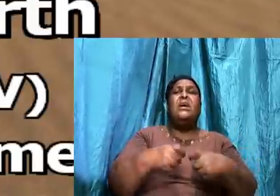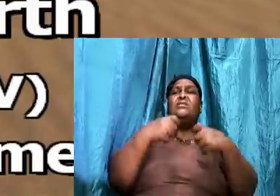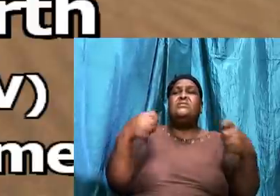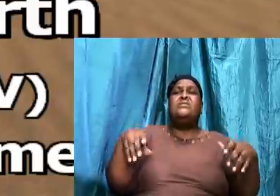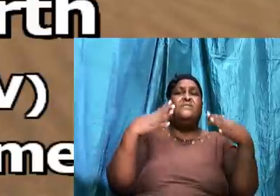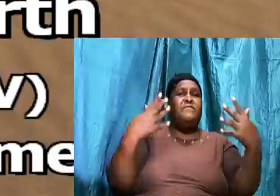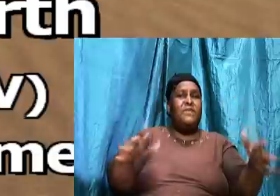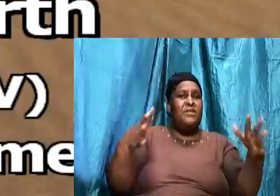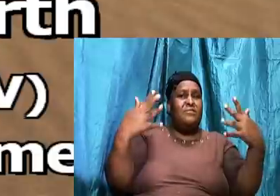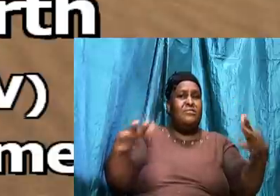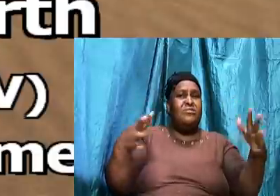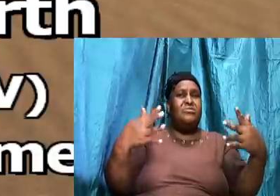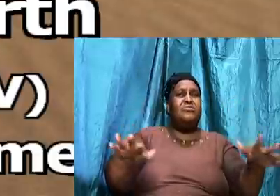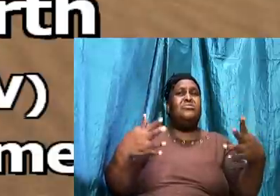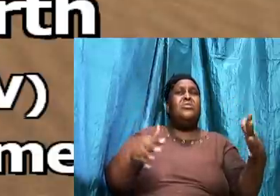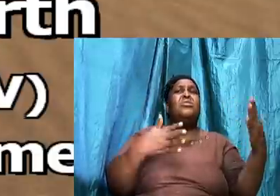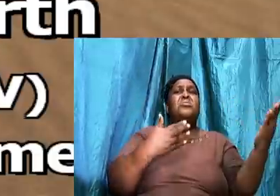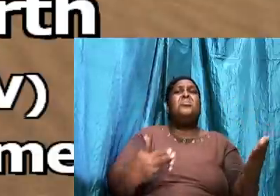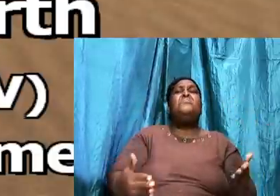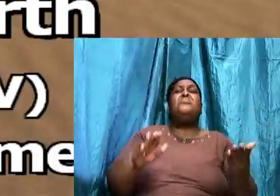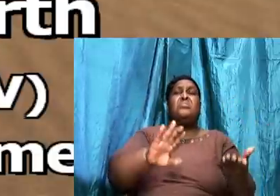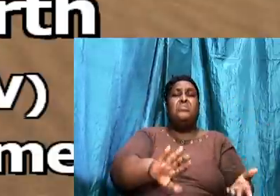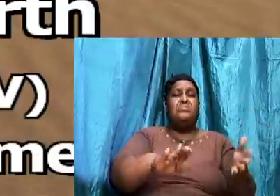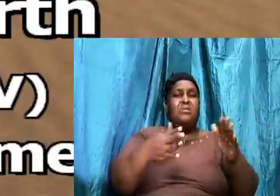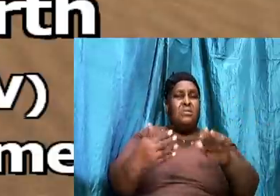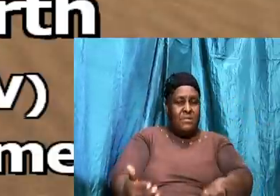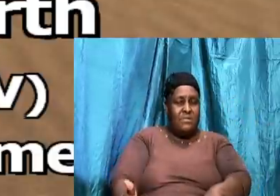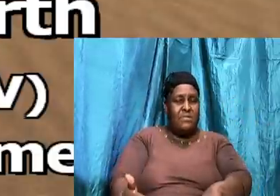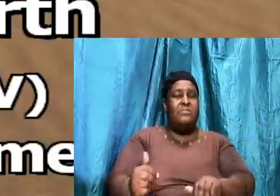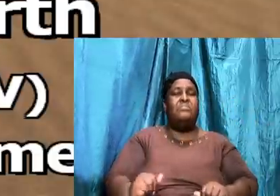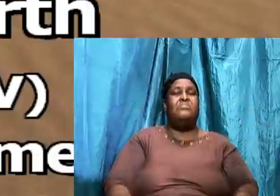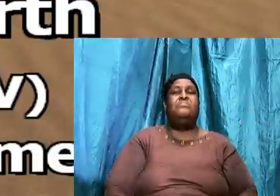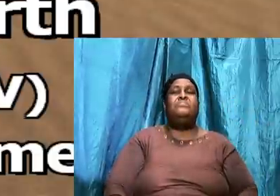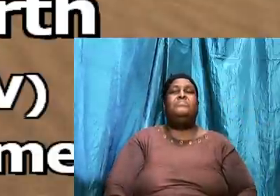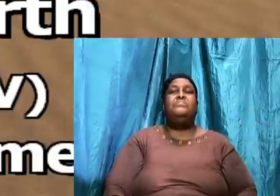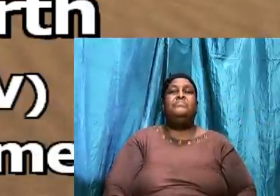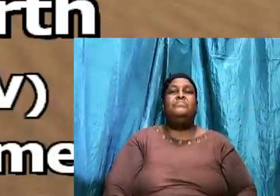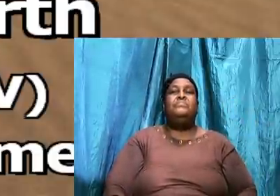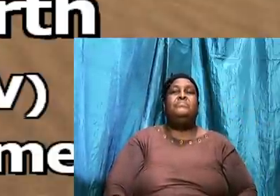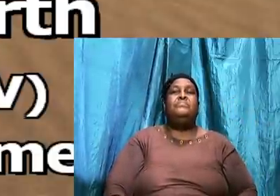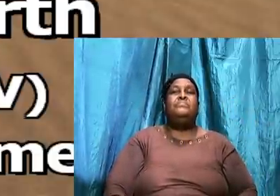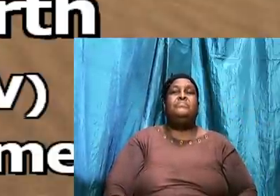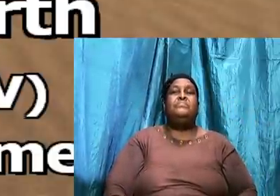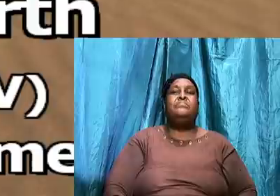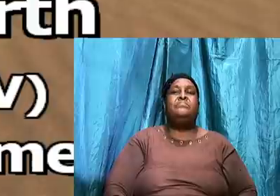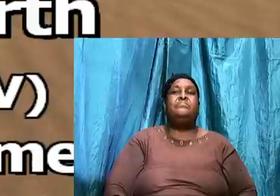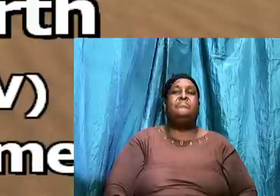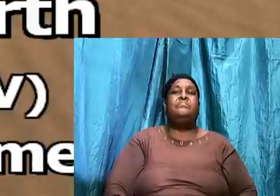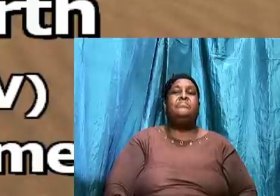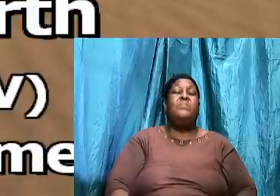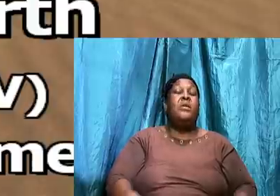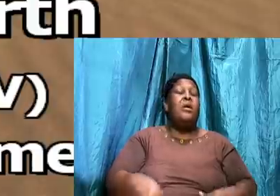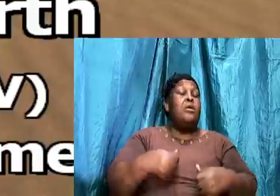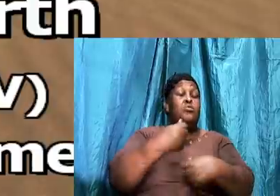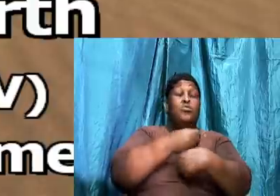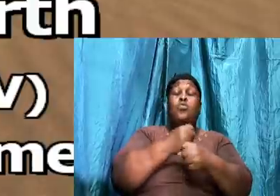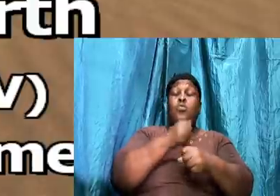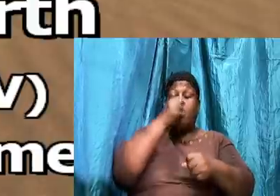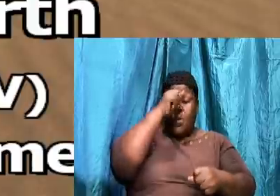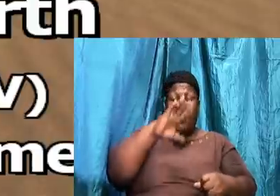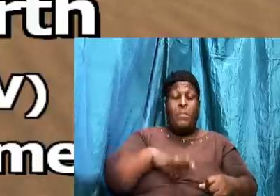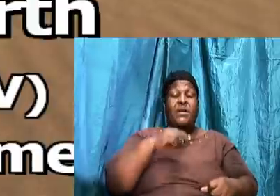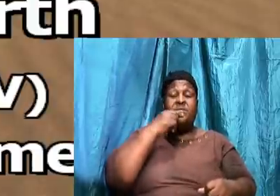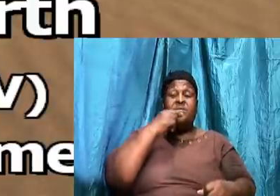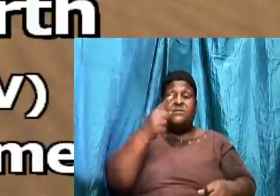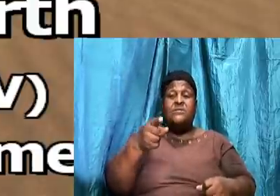sin when it is. When it is finished. Bringeth forth death. Let no man say. When he is tempted. I